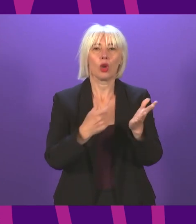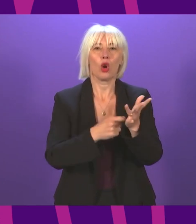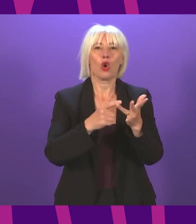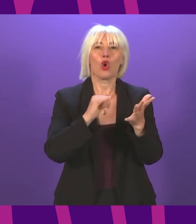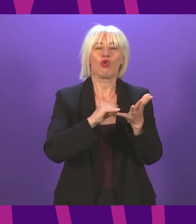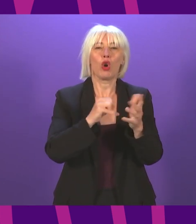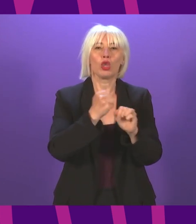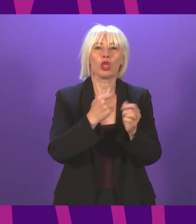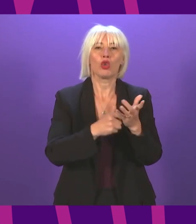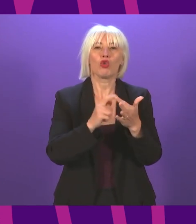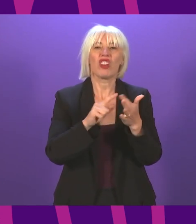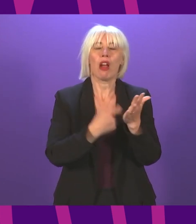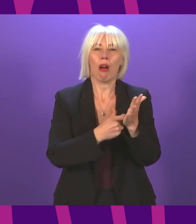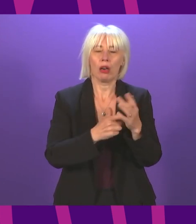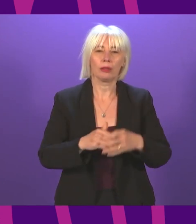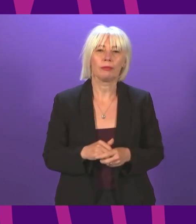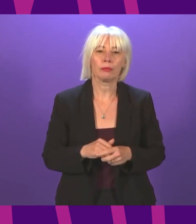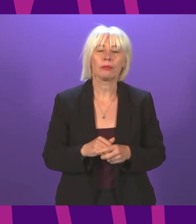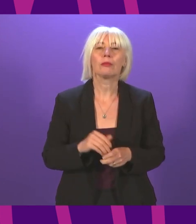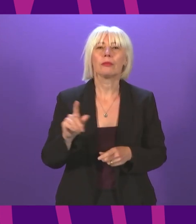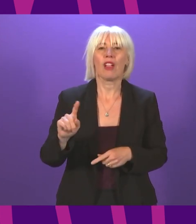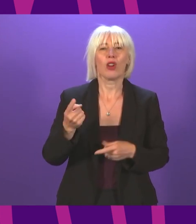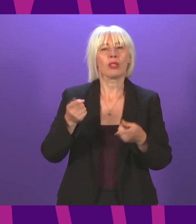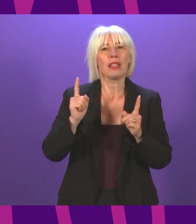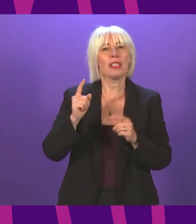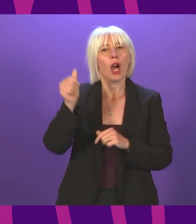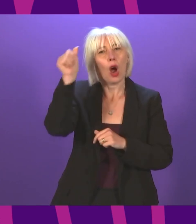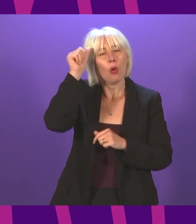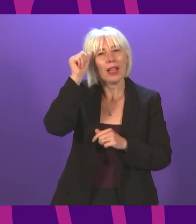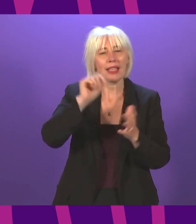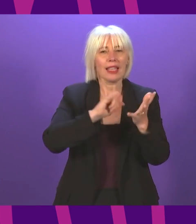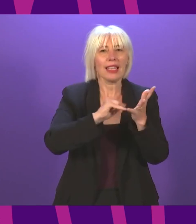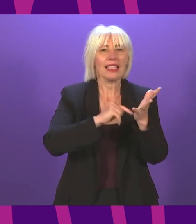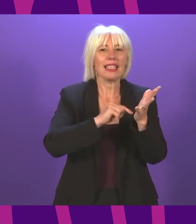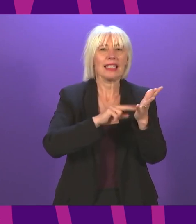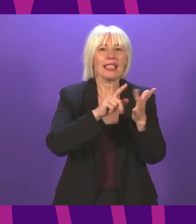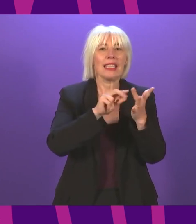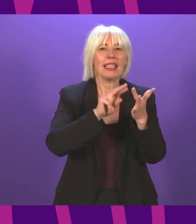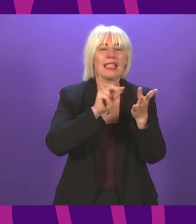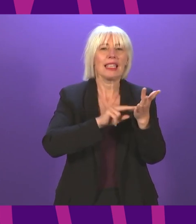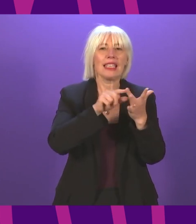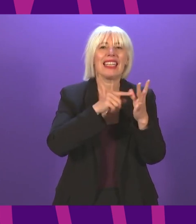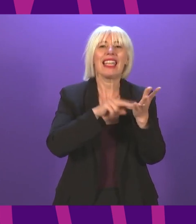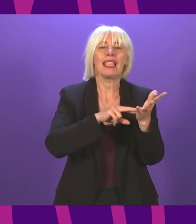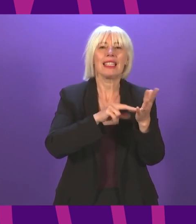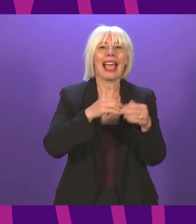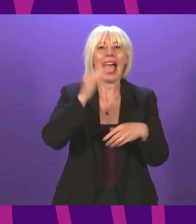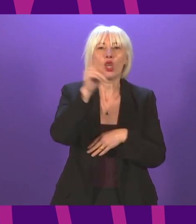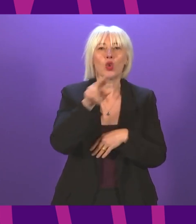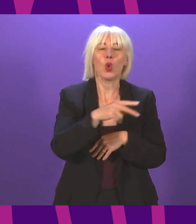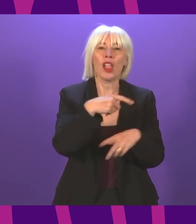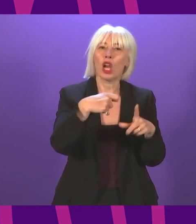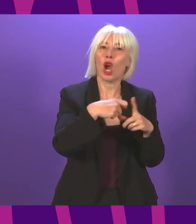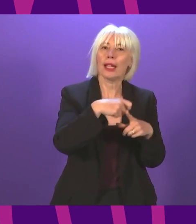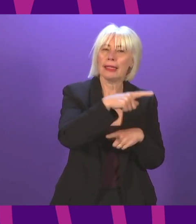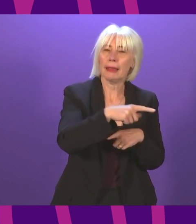The First Minister will be aware of the situation at St Ineans High School in Kirk and Tillock where, earlier this week, due to a Covid outbreak,